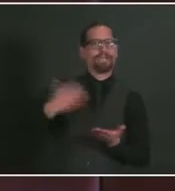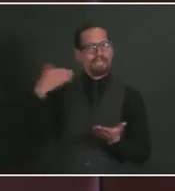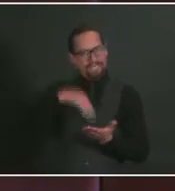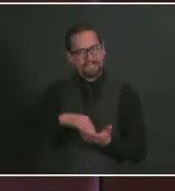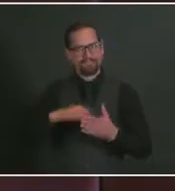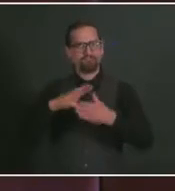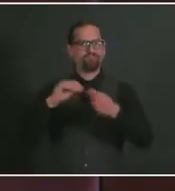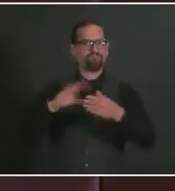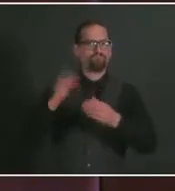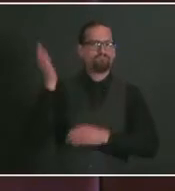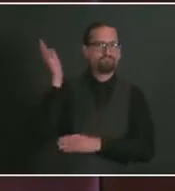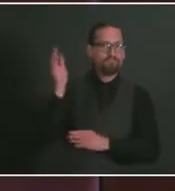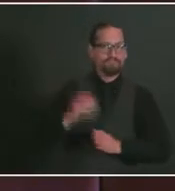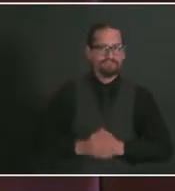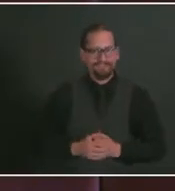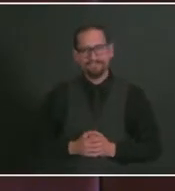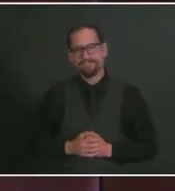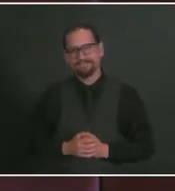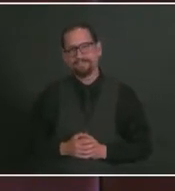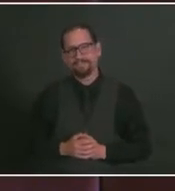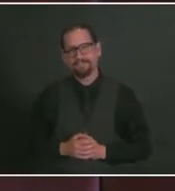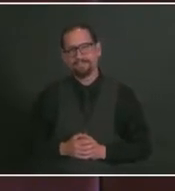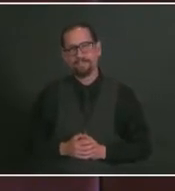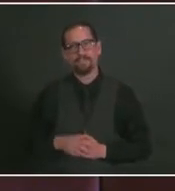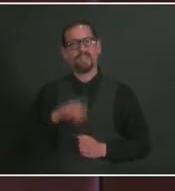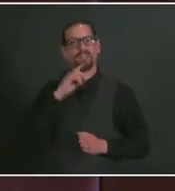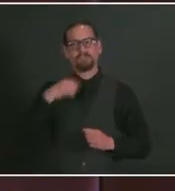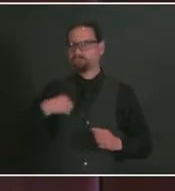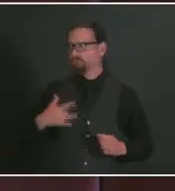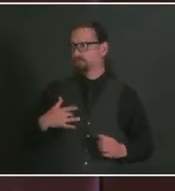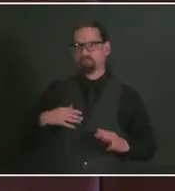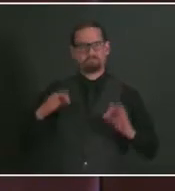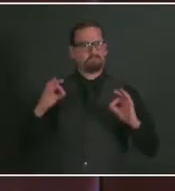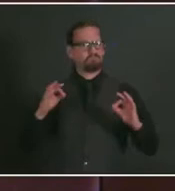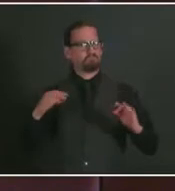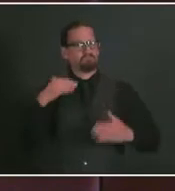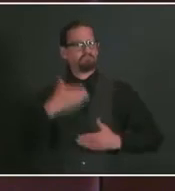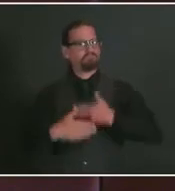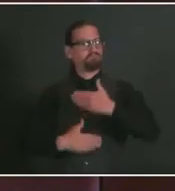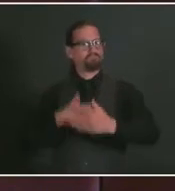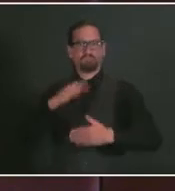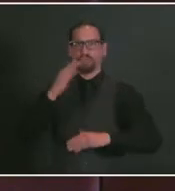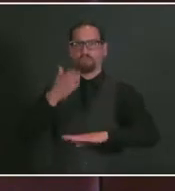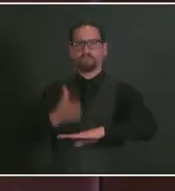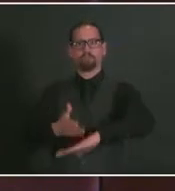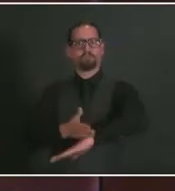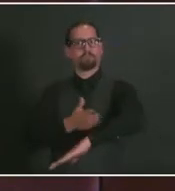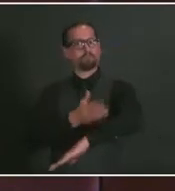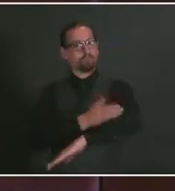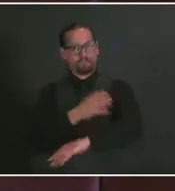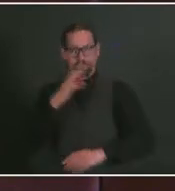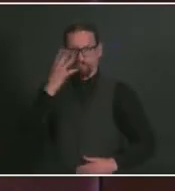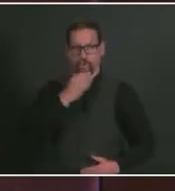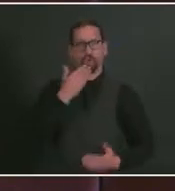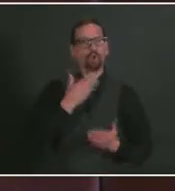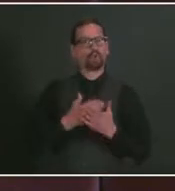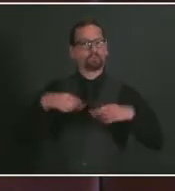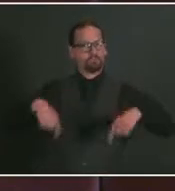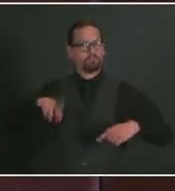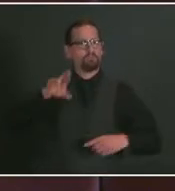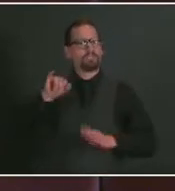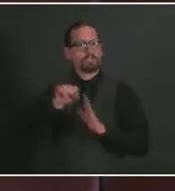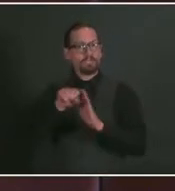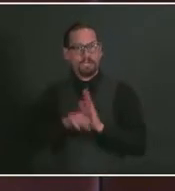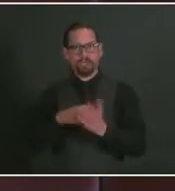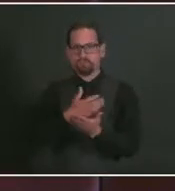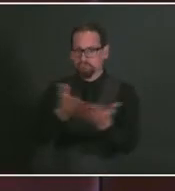better, and I remain cautiously optimistic. In fact, Rhode Island is in a very good place. I still have some work to do, but we're in a very good place, and I